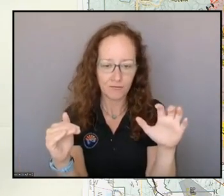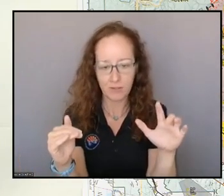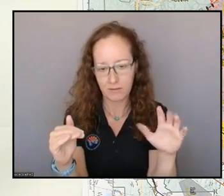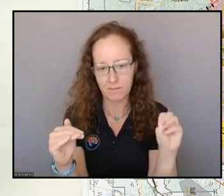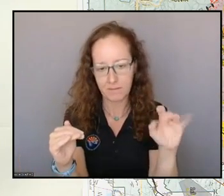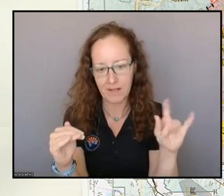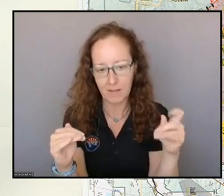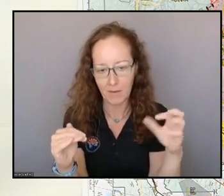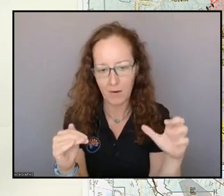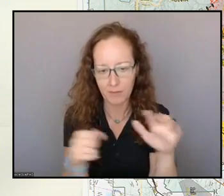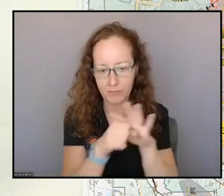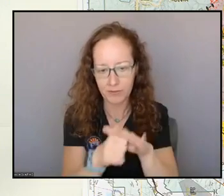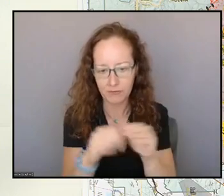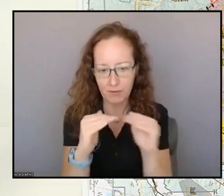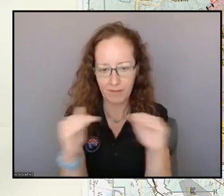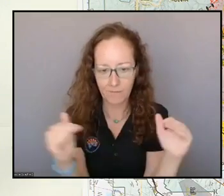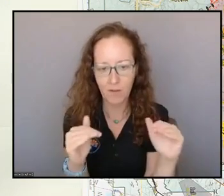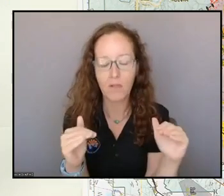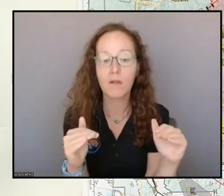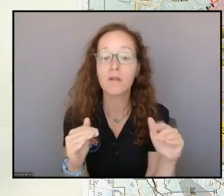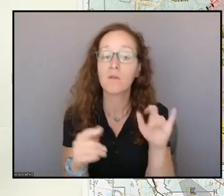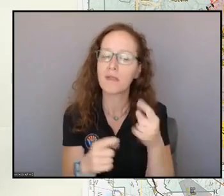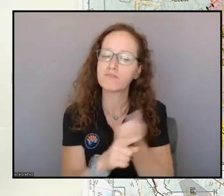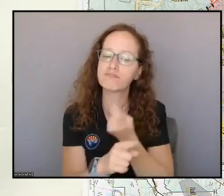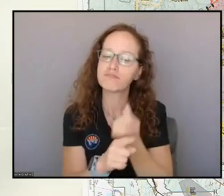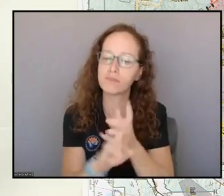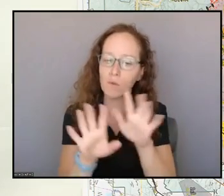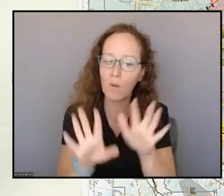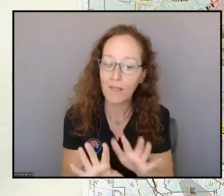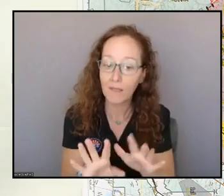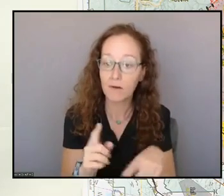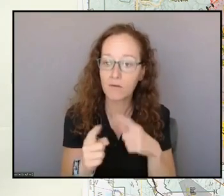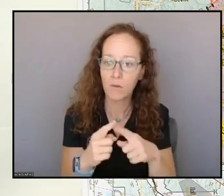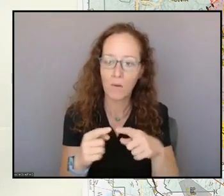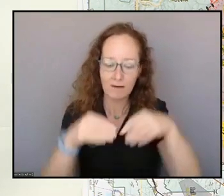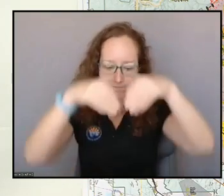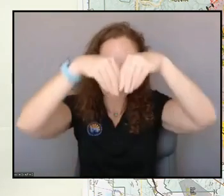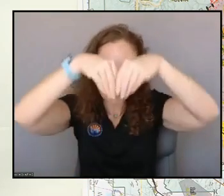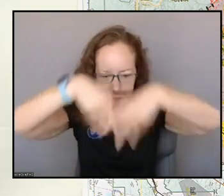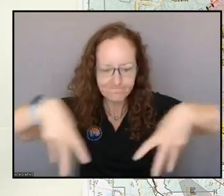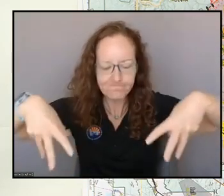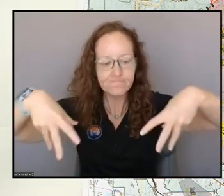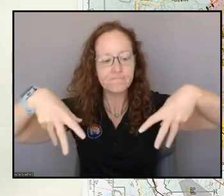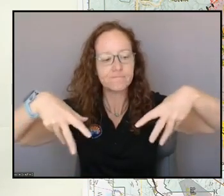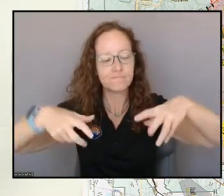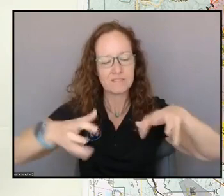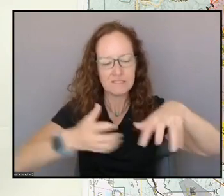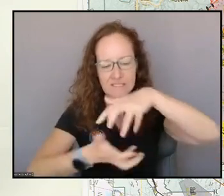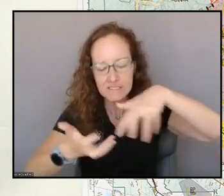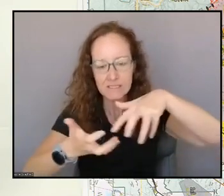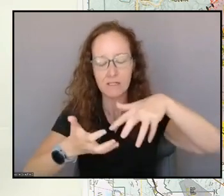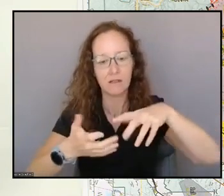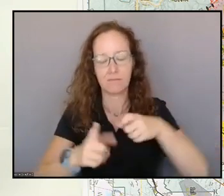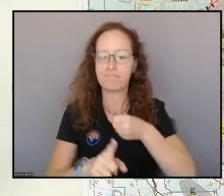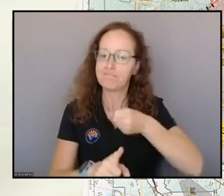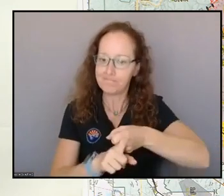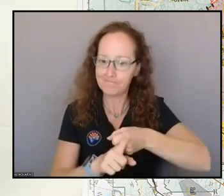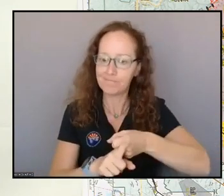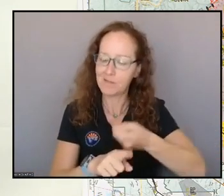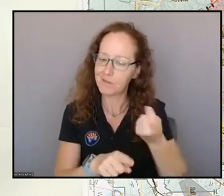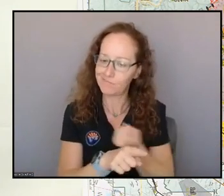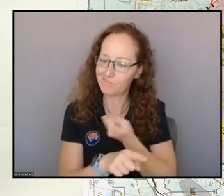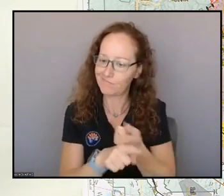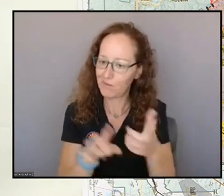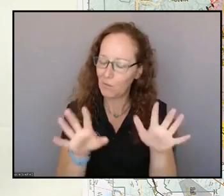change it, we're going to see the majority of the impacts to our sensible weather. And then, of course, as we get into that moisture